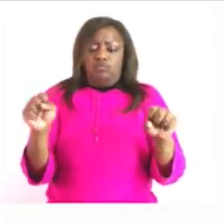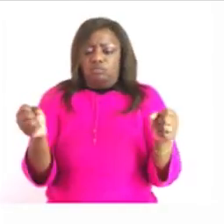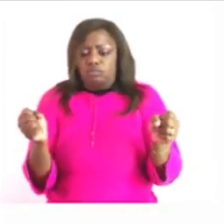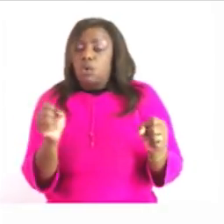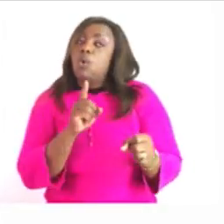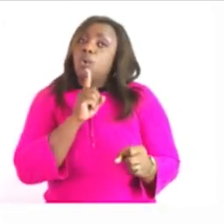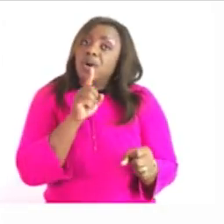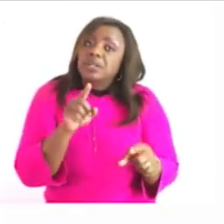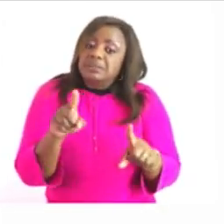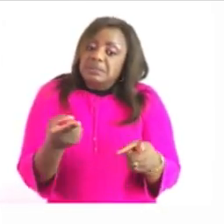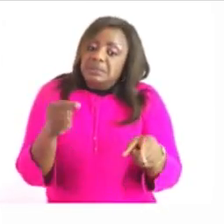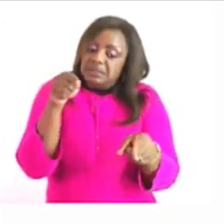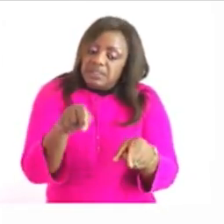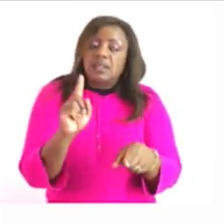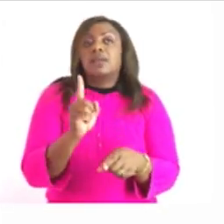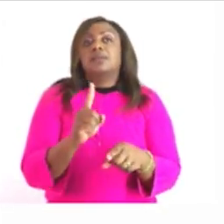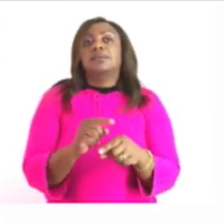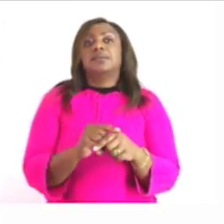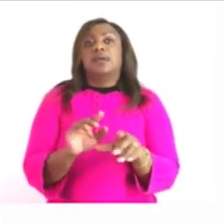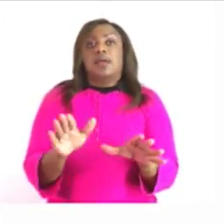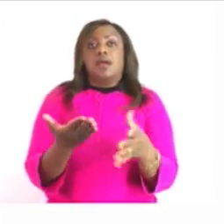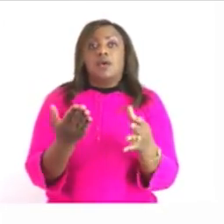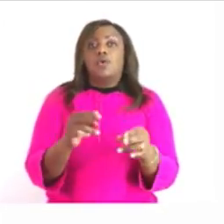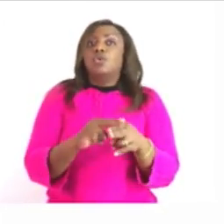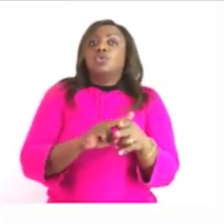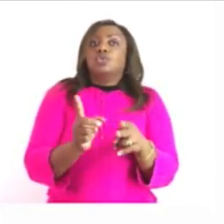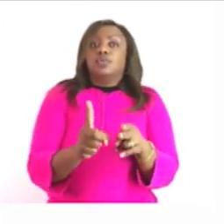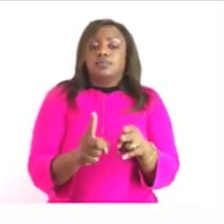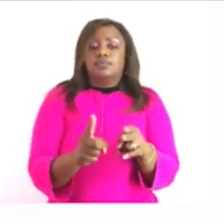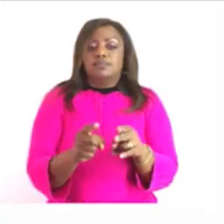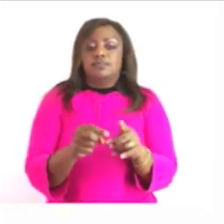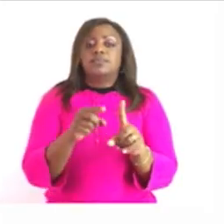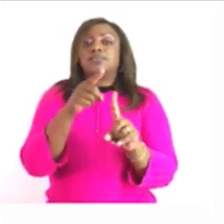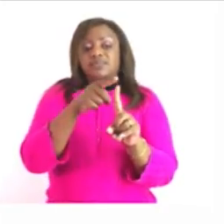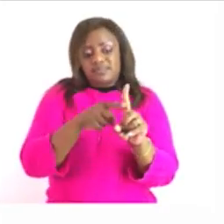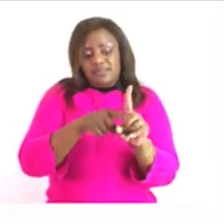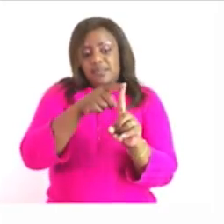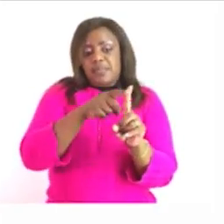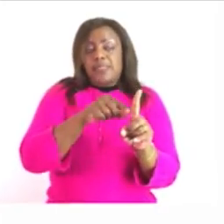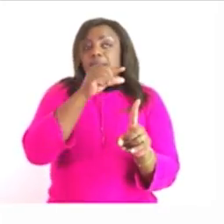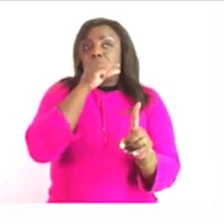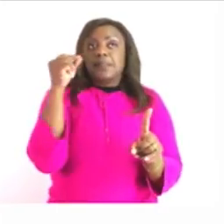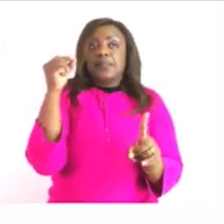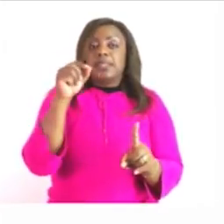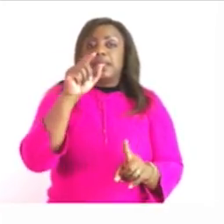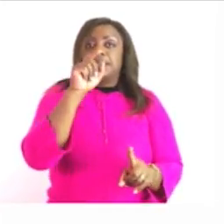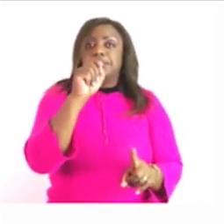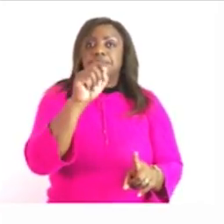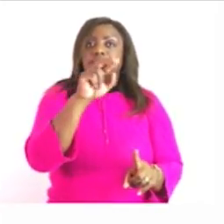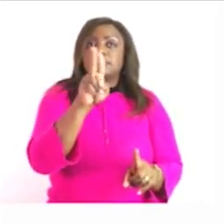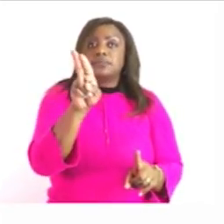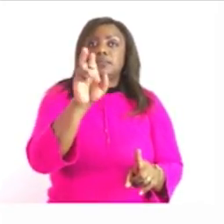or hot something is for example your body temperature or the boiling the temperature of boiling